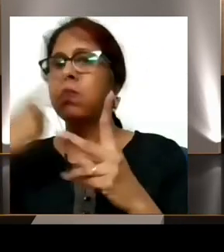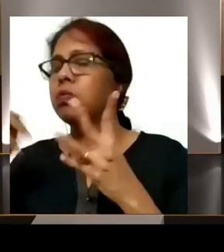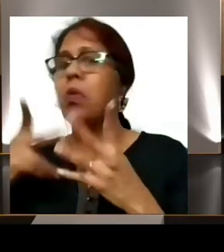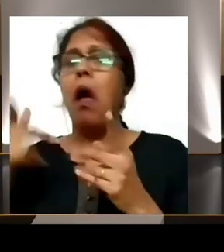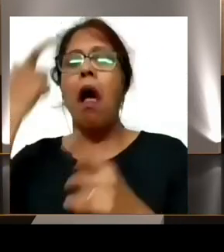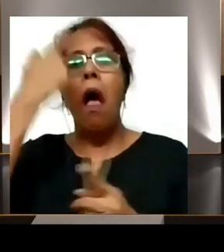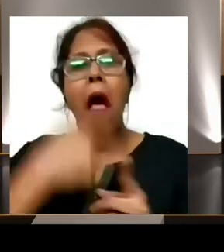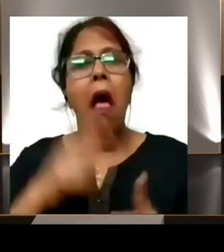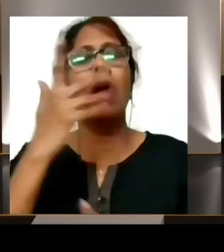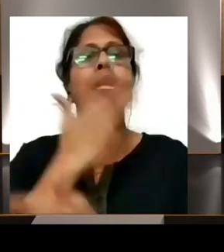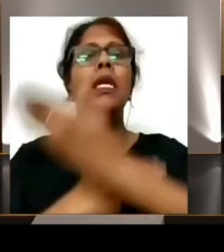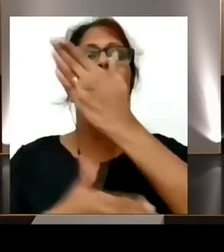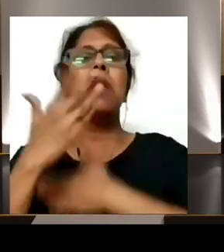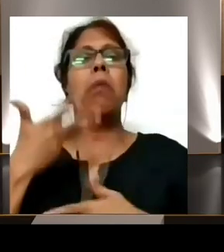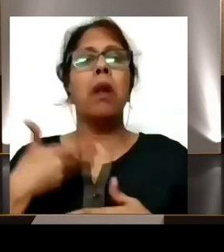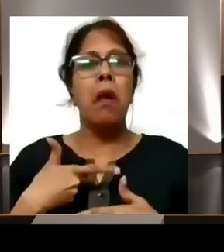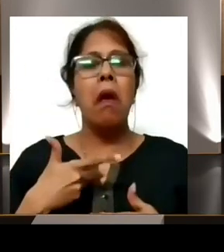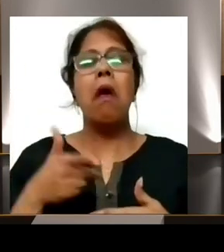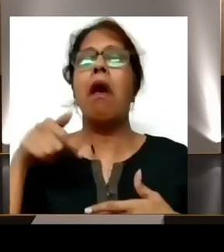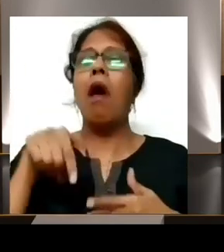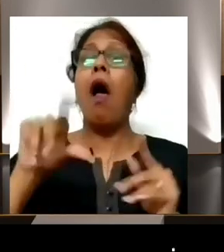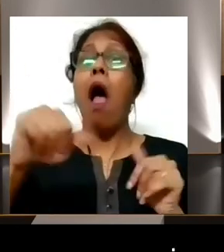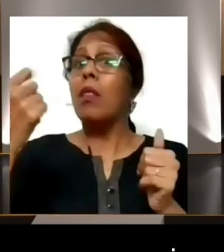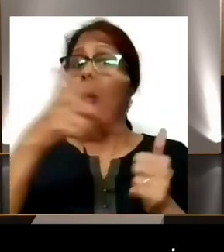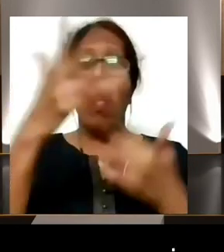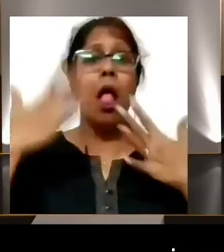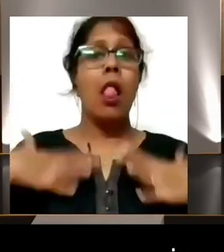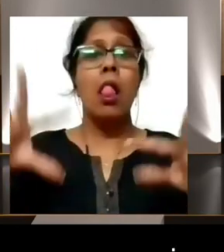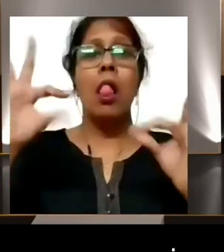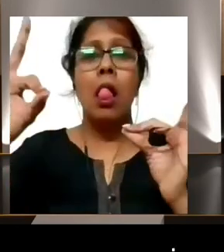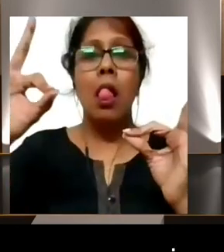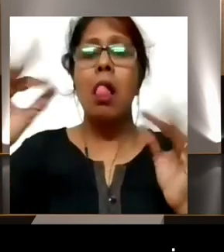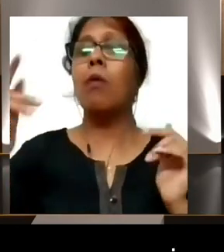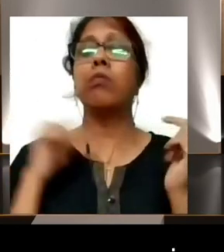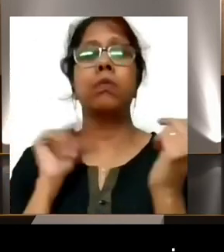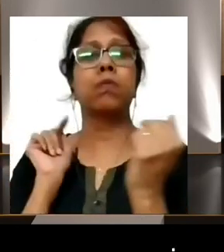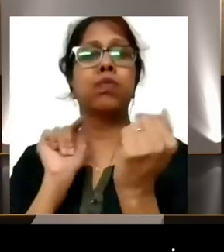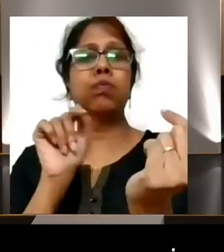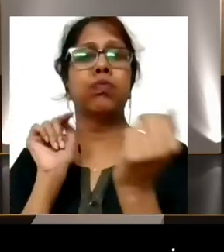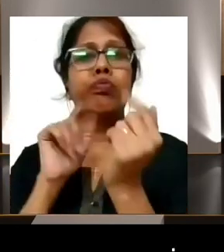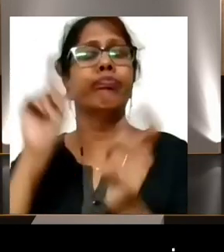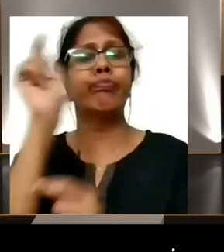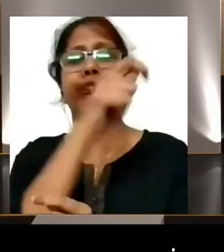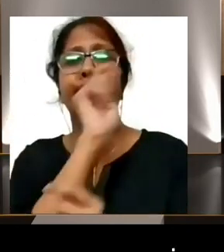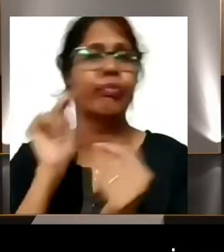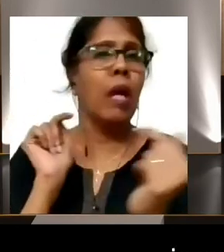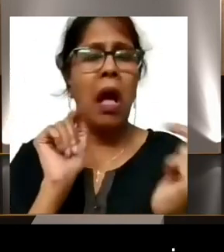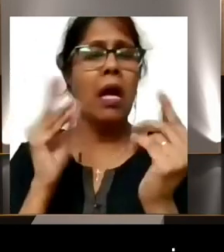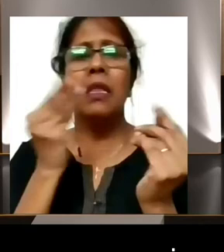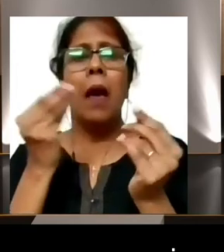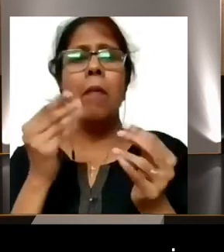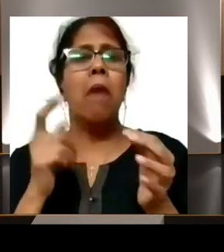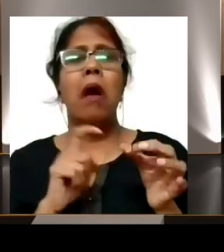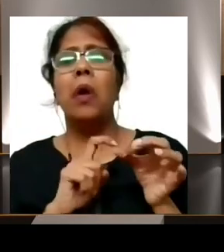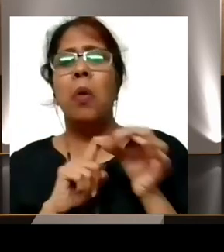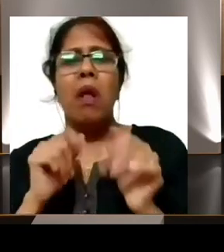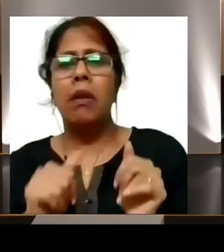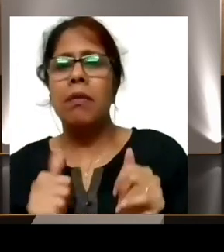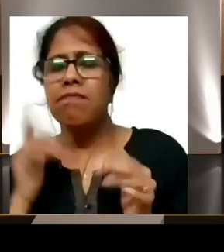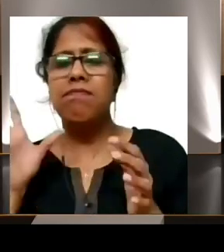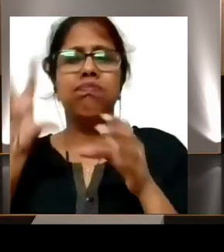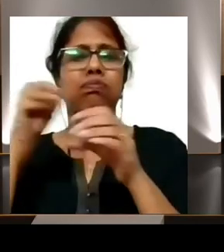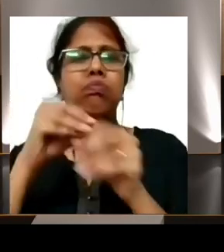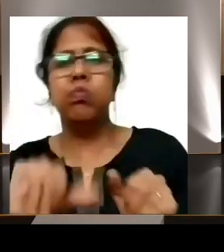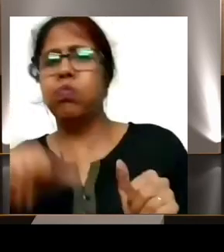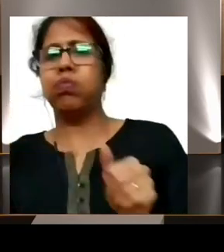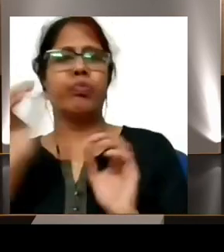disability competing against able-bodied people. In some tournaments, I could not even qualify group round. All I used